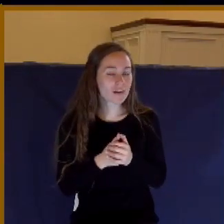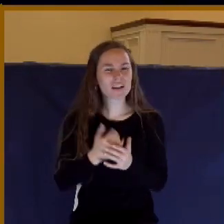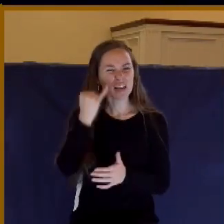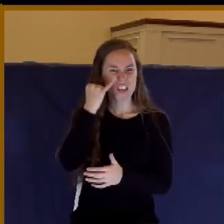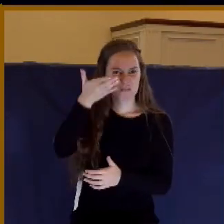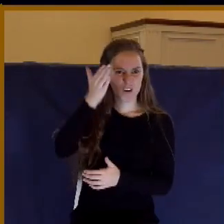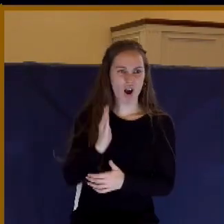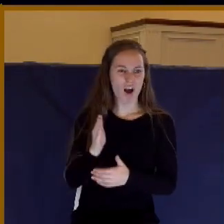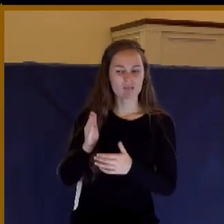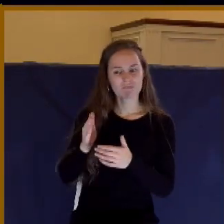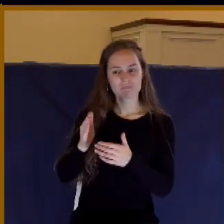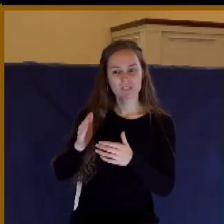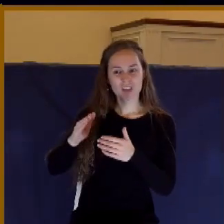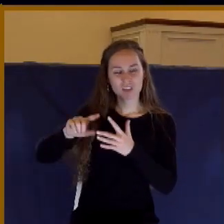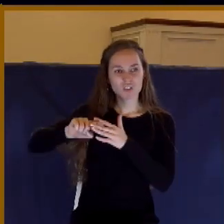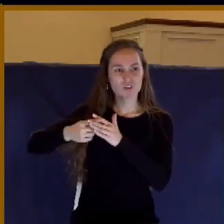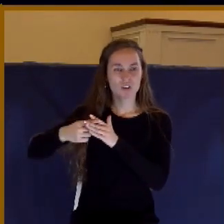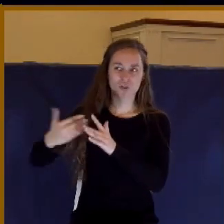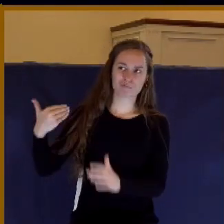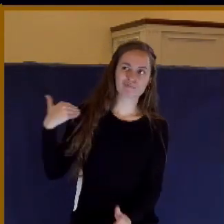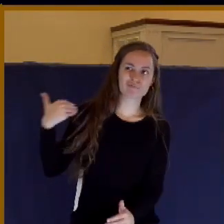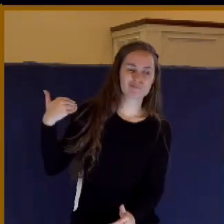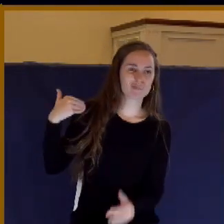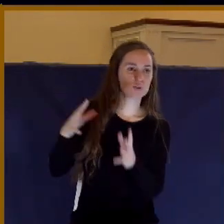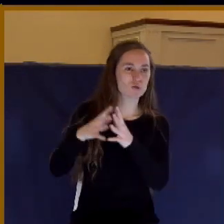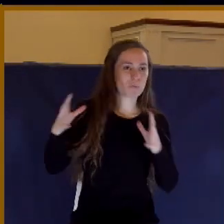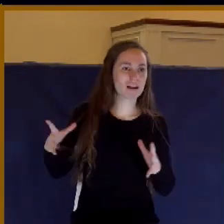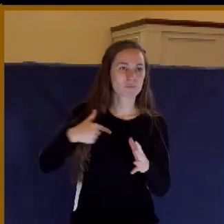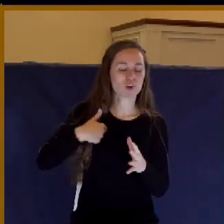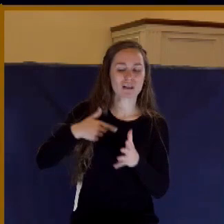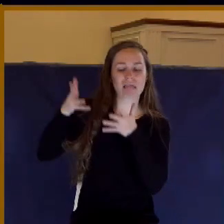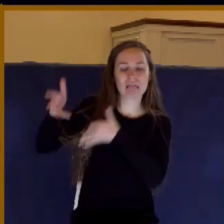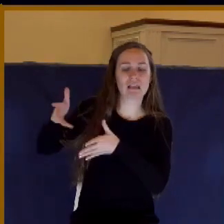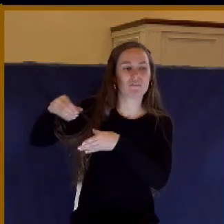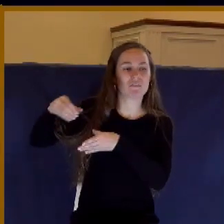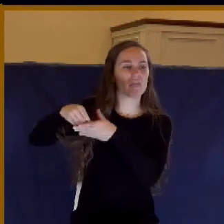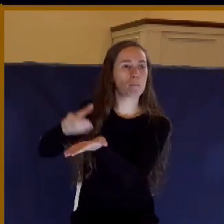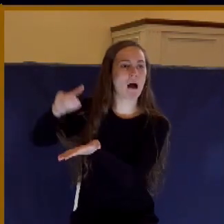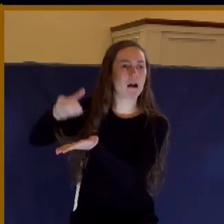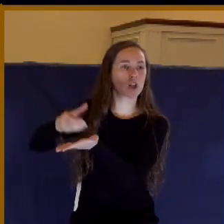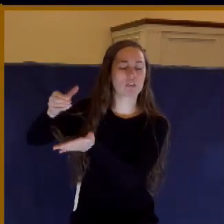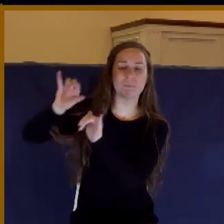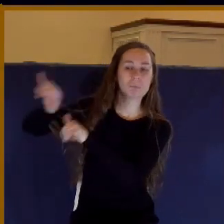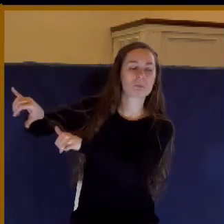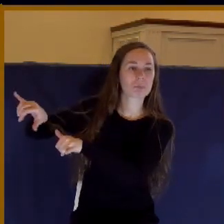much, you just put Him back in the bottle. That's the way God is presented in a lot of ways.